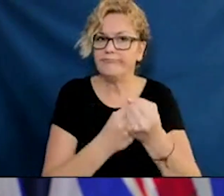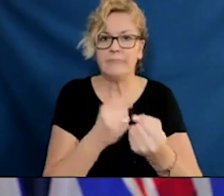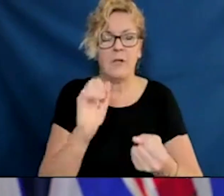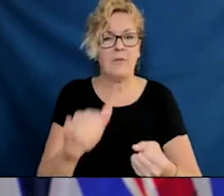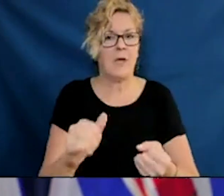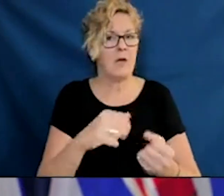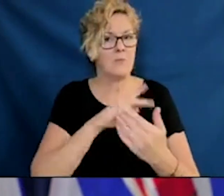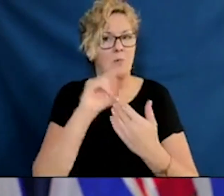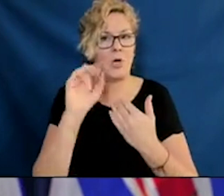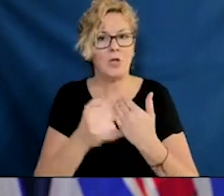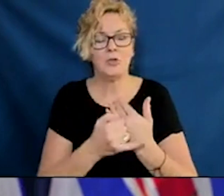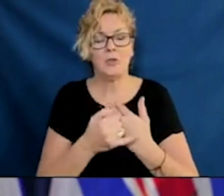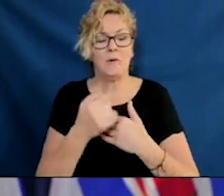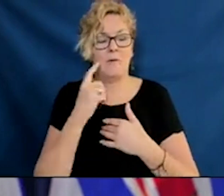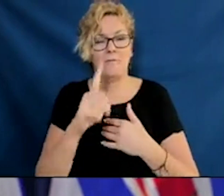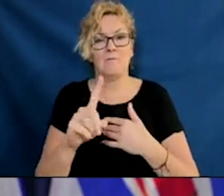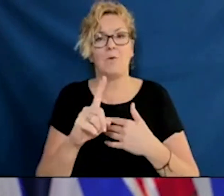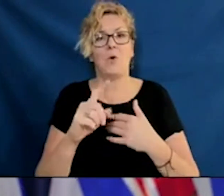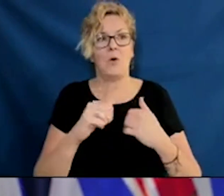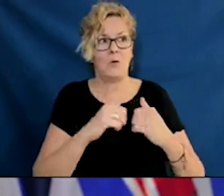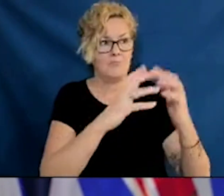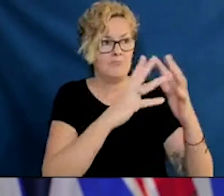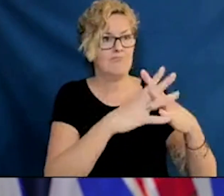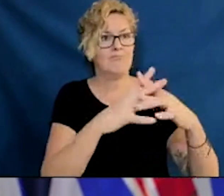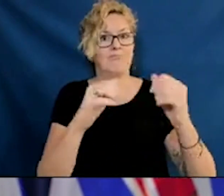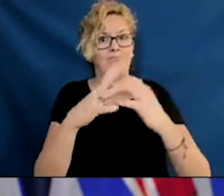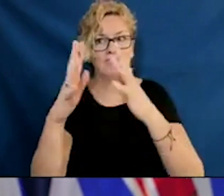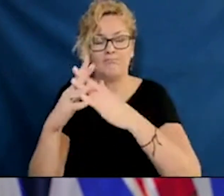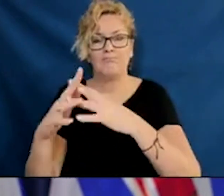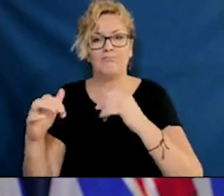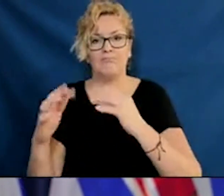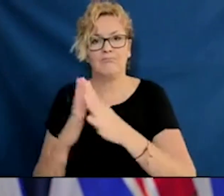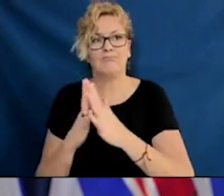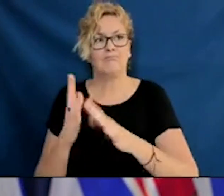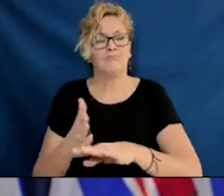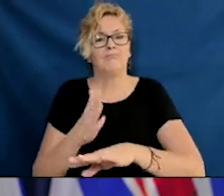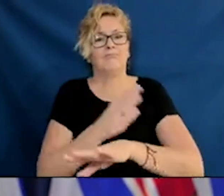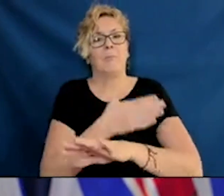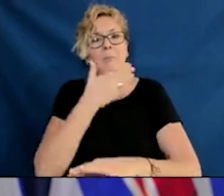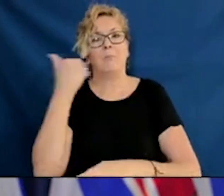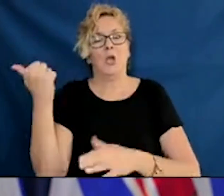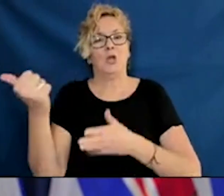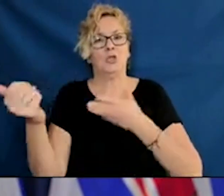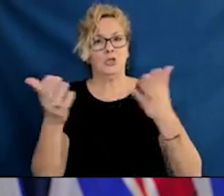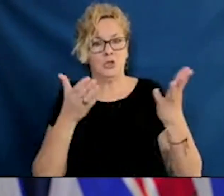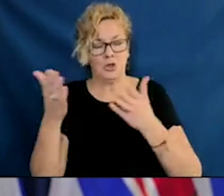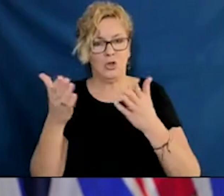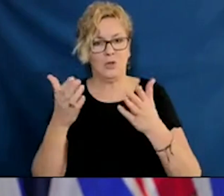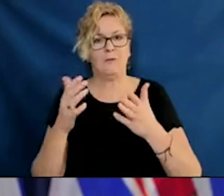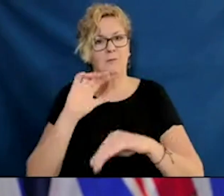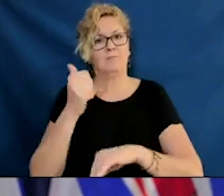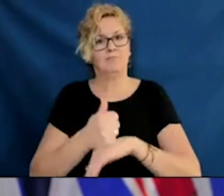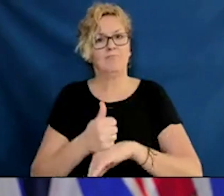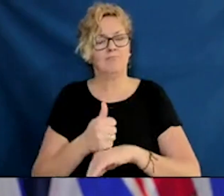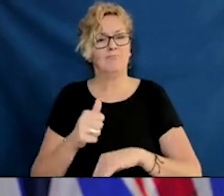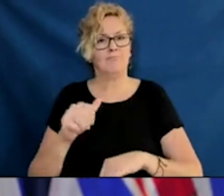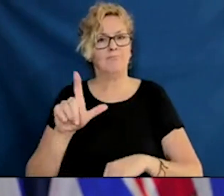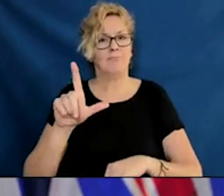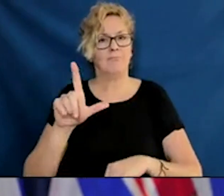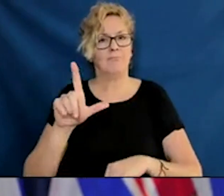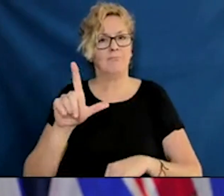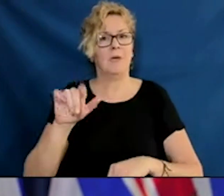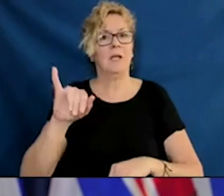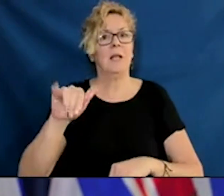related and all of the follow-up and all of the actions that have been taken since the report was put into place. I had the opportunity to report on